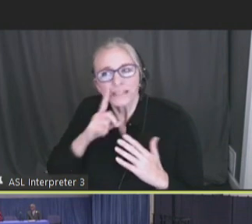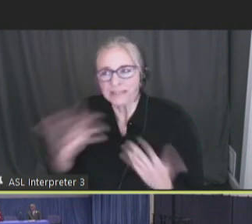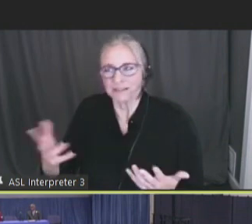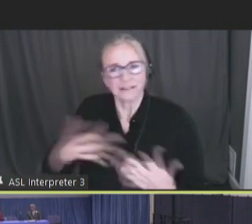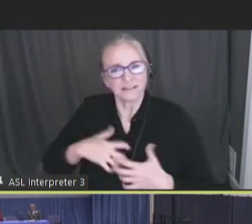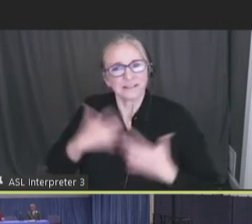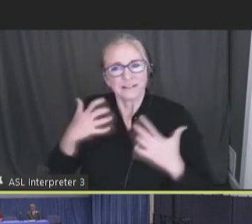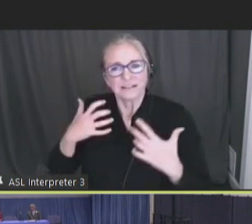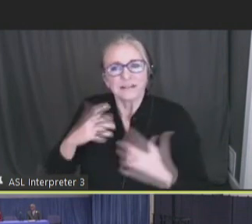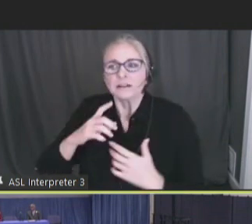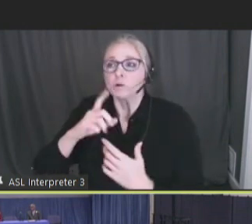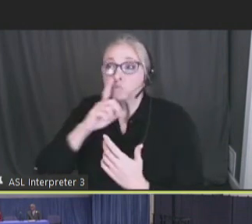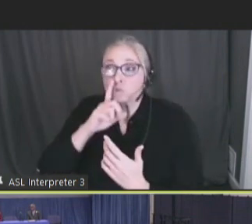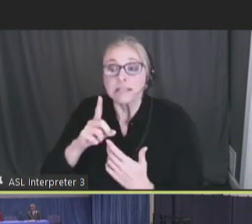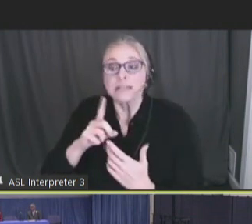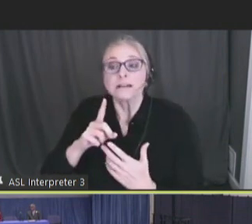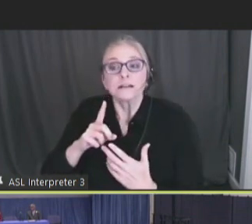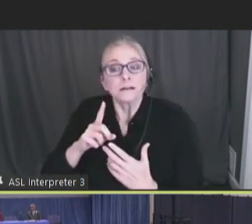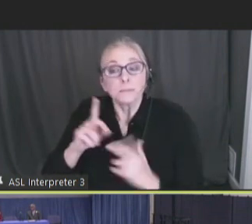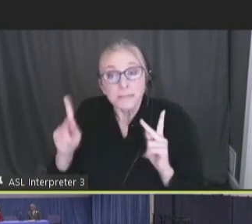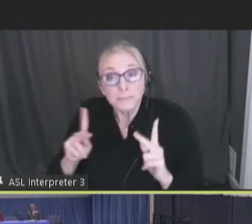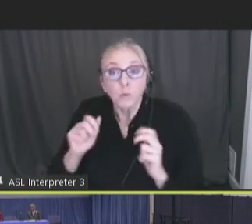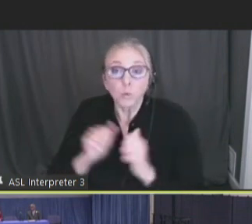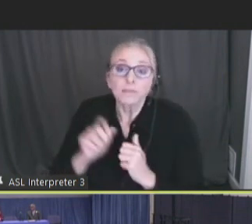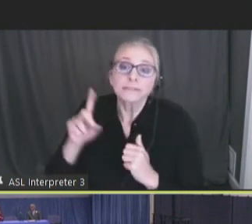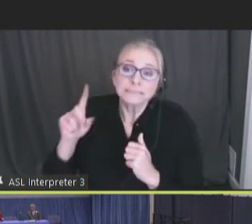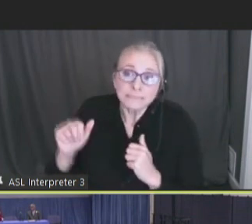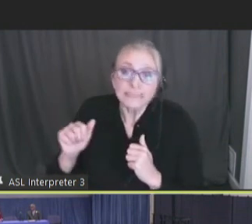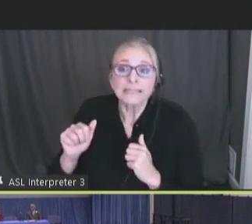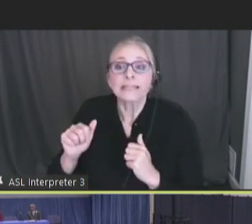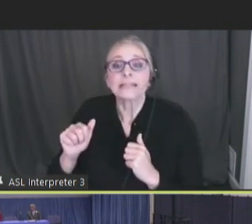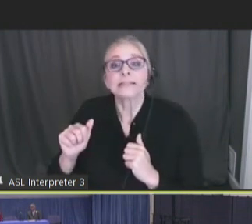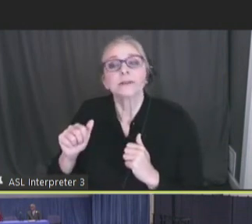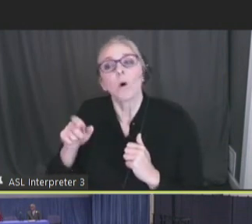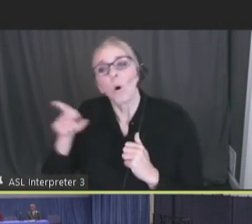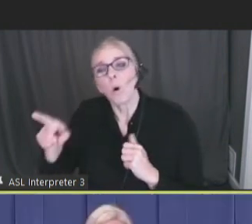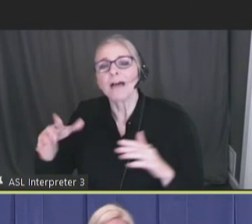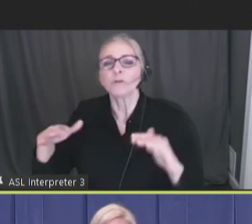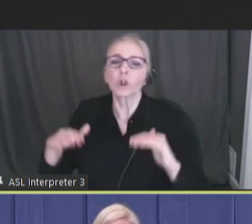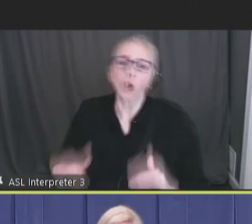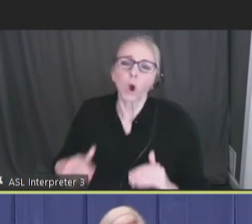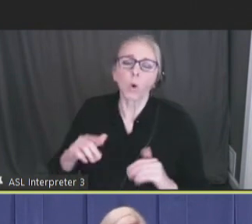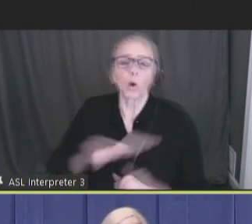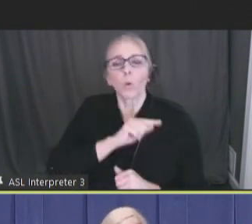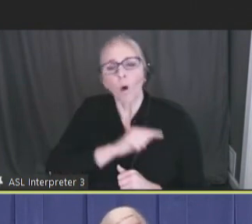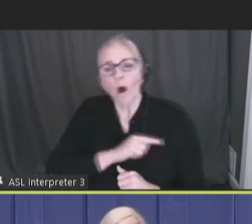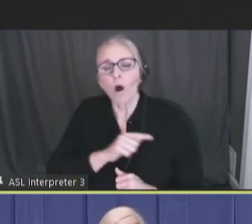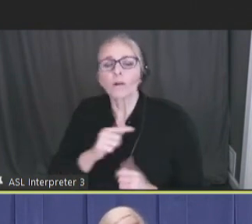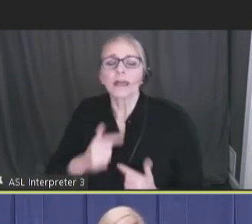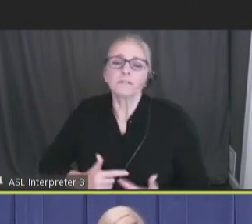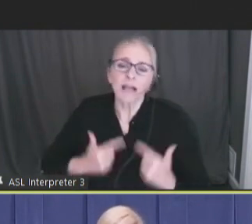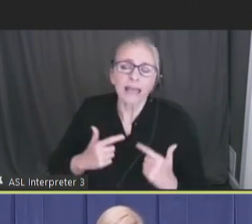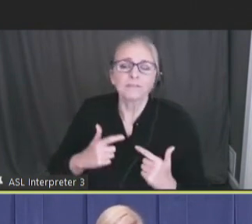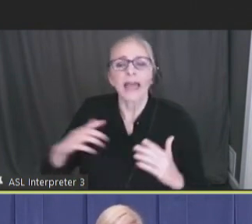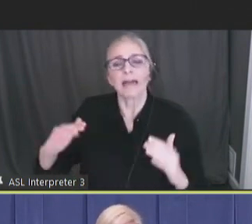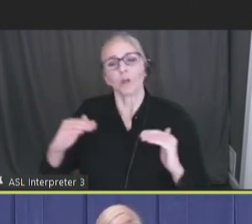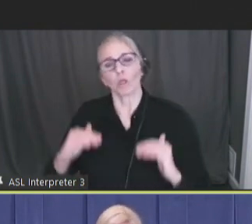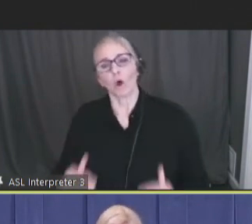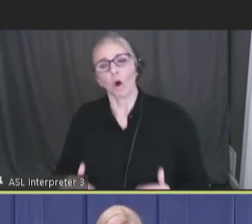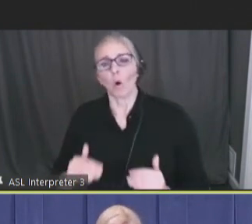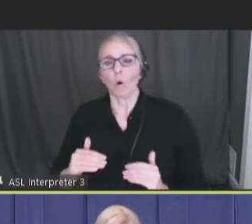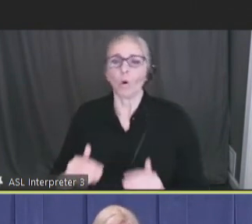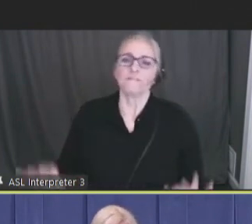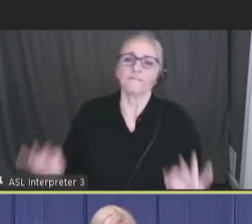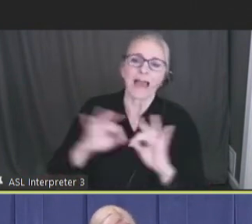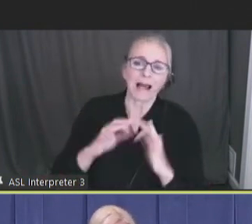acceptance that people with disabilities have a lower quality of life and have lower value to society. And that's